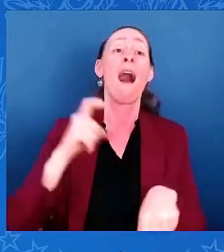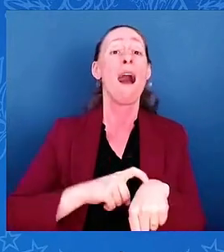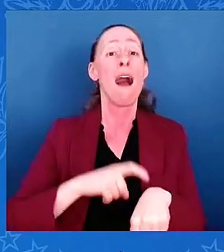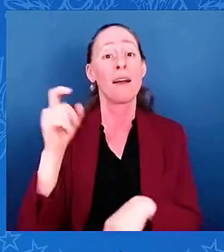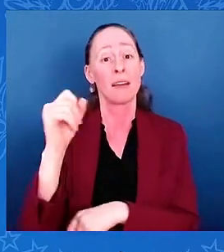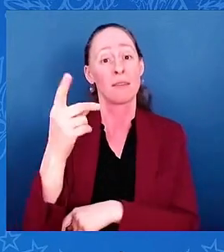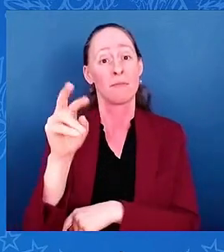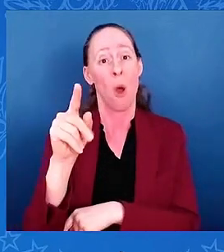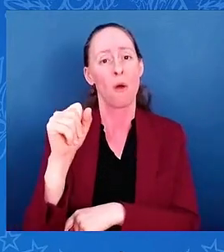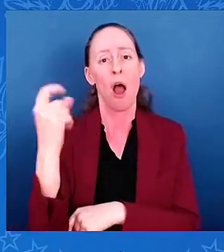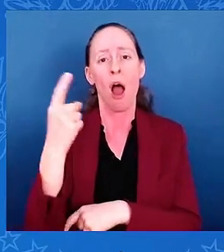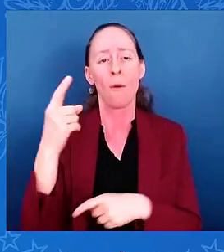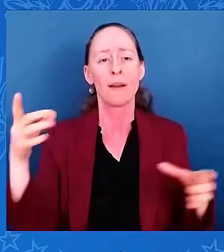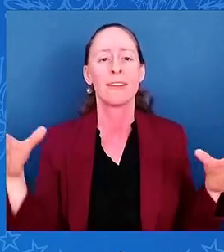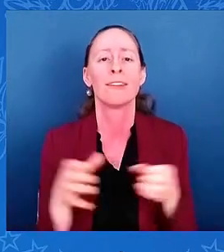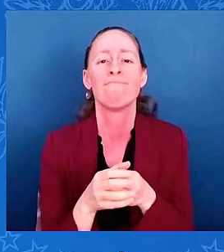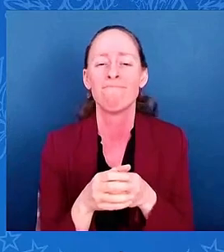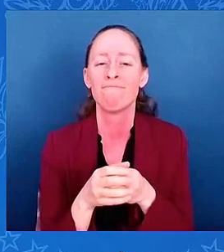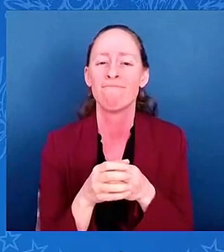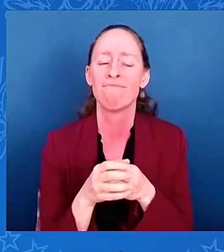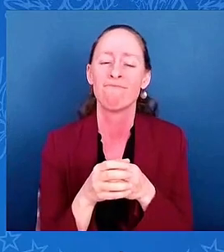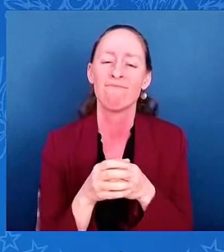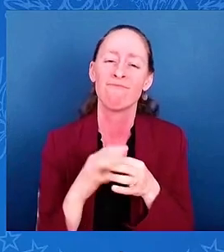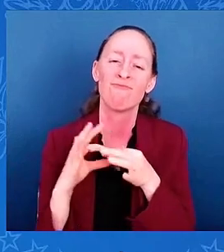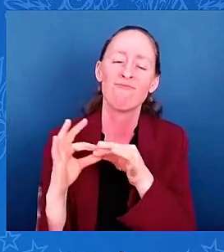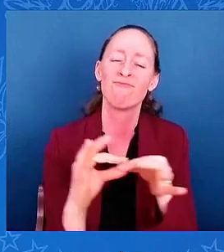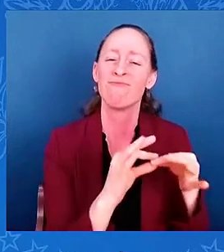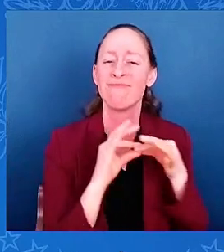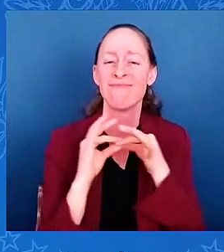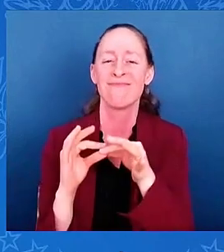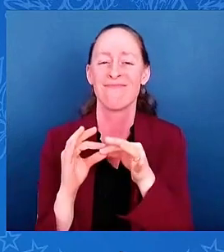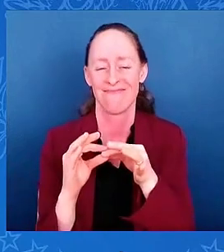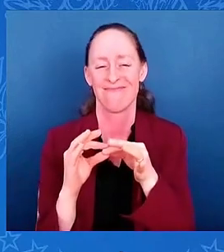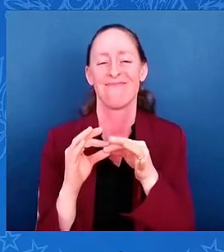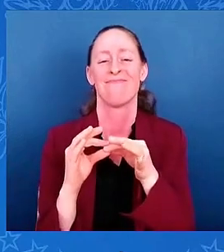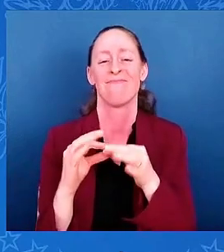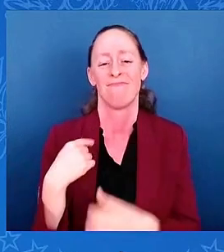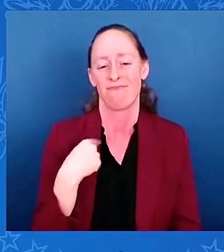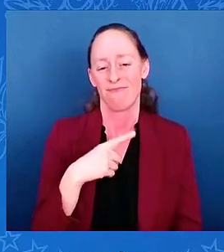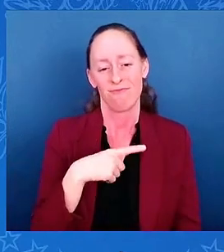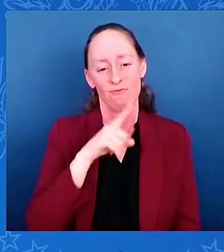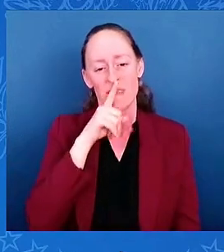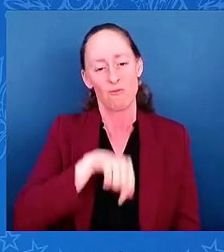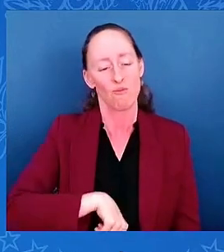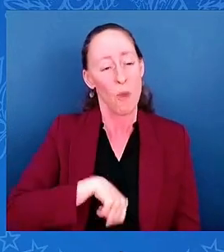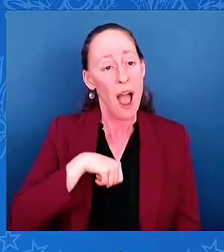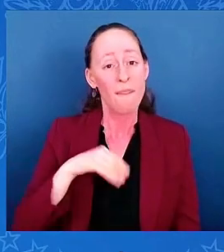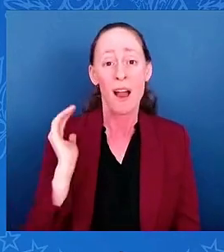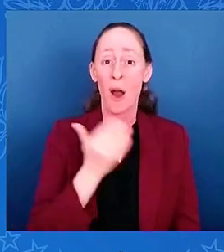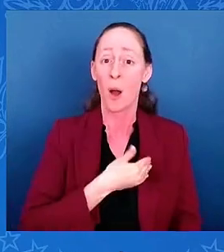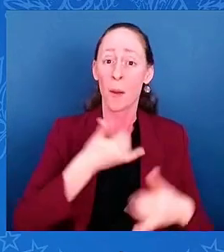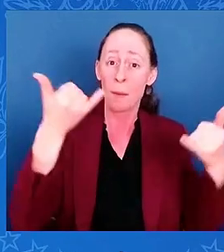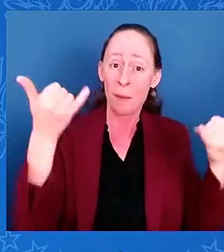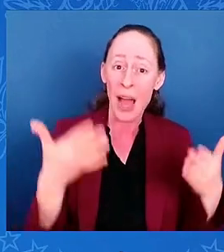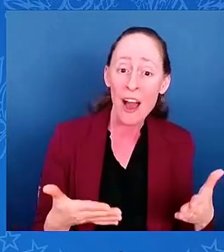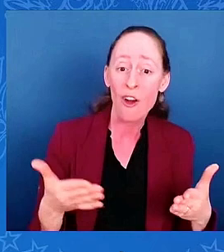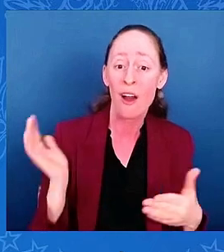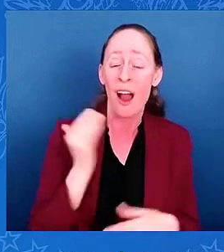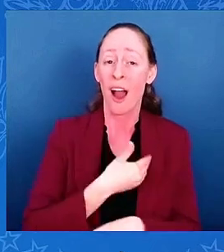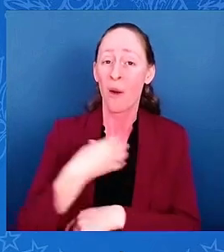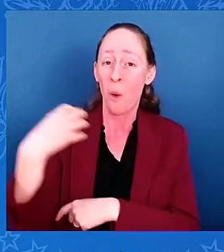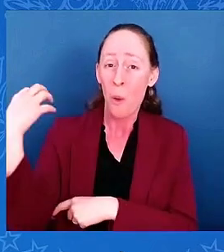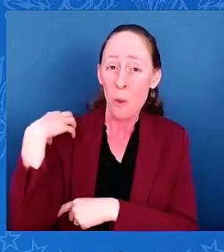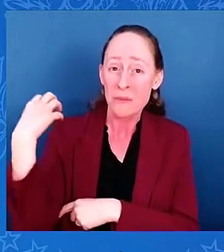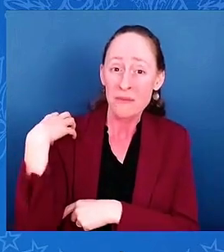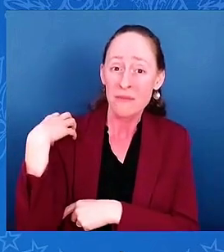I'm incredibly proud of our players and coaches. This season, with a target on their backs, they overcame adversity